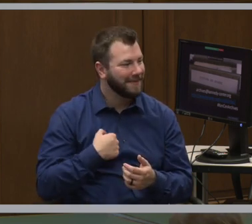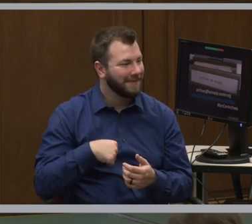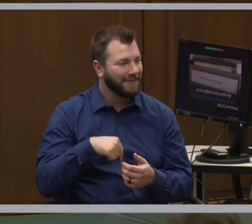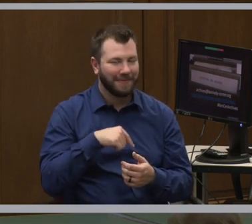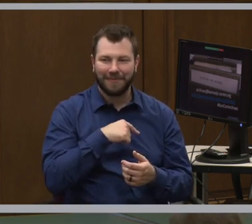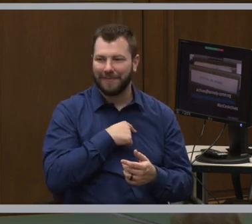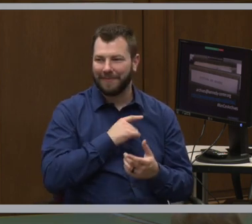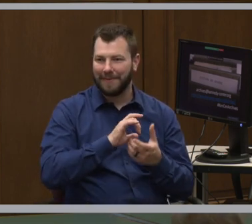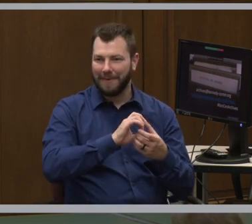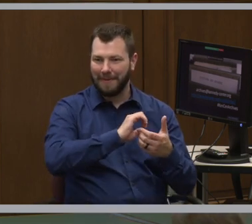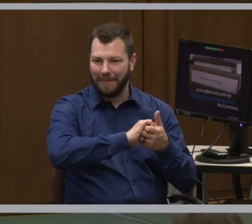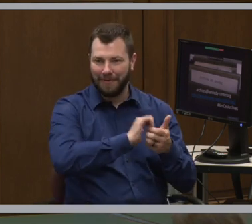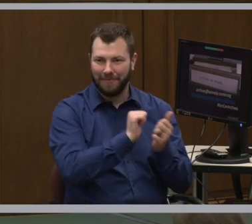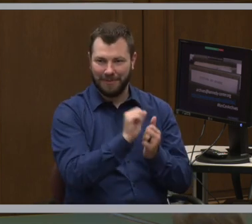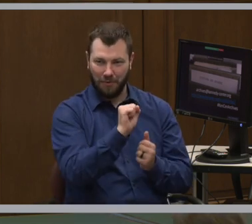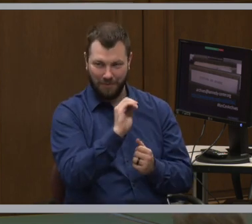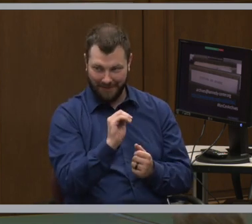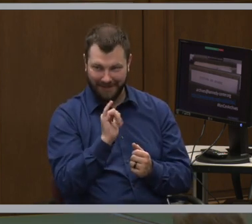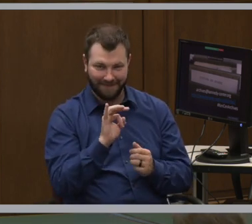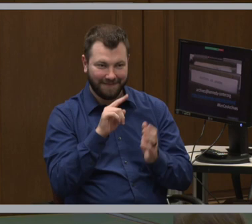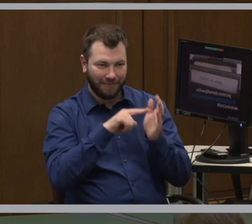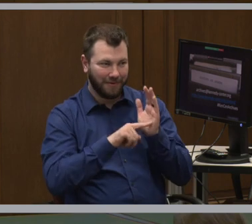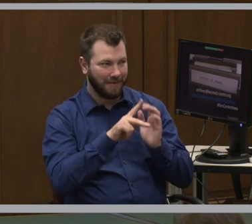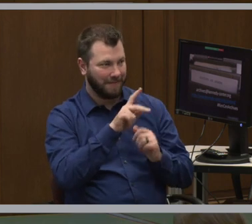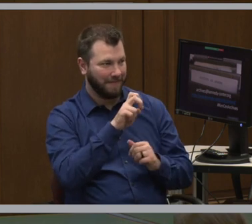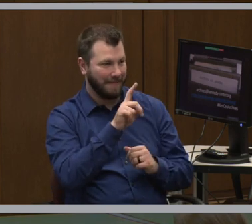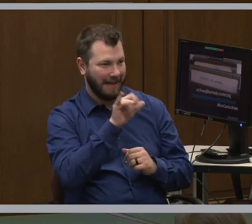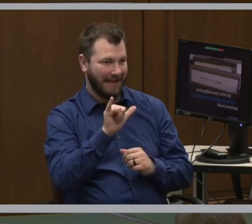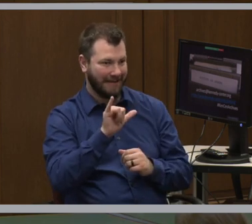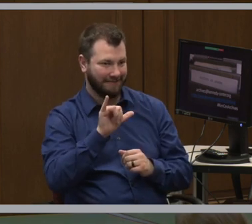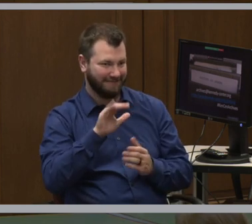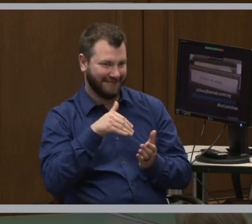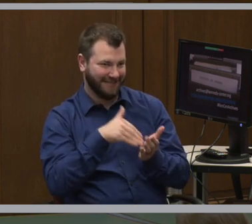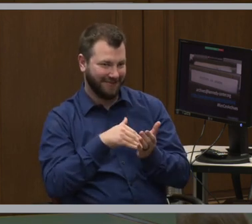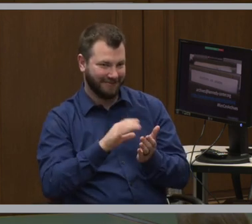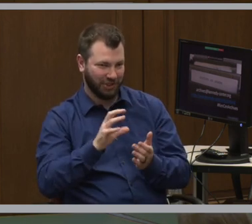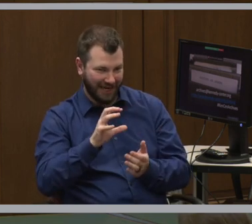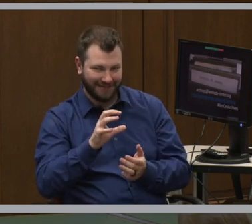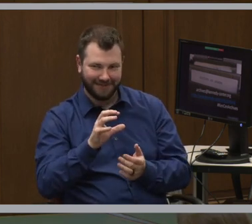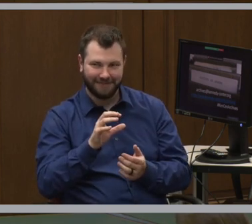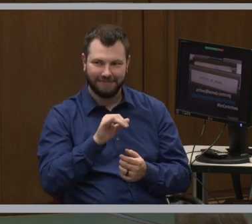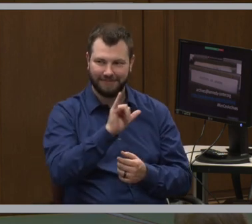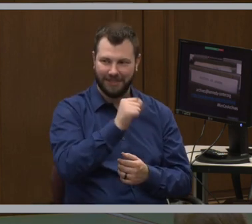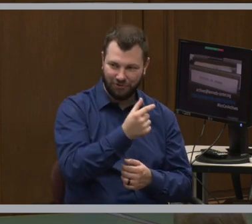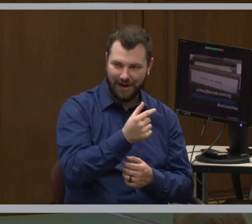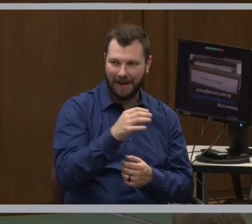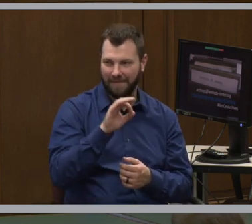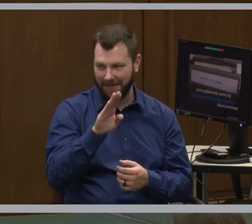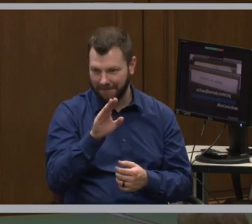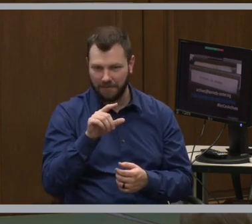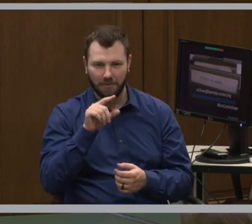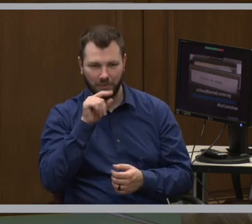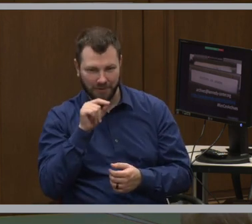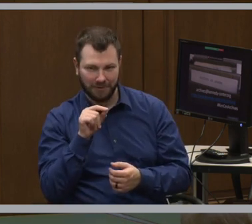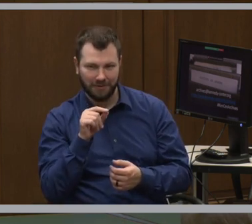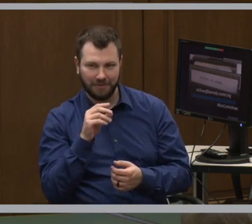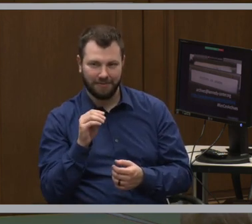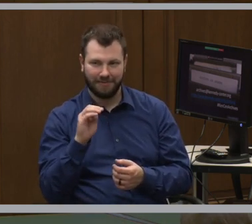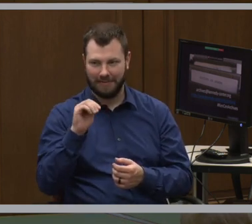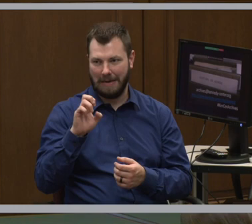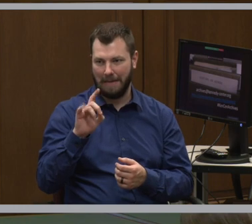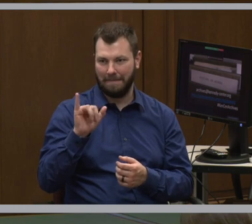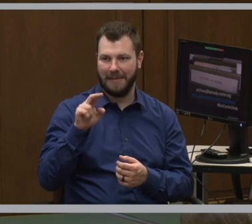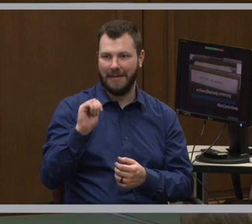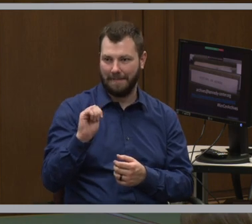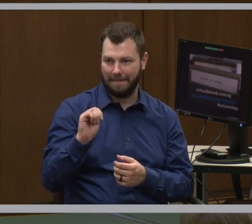We partner with social media. So if you look up the Kennedy Center channels, particularly Instagram, Facebook, Twitter, and even Medium, we've